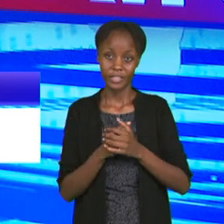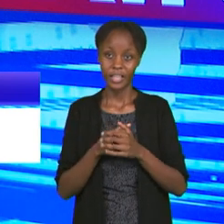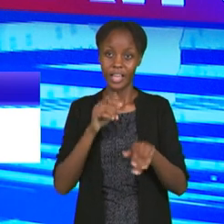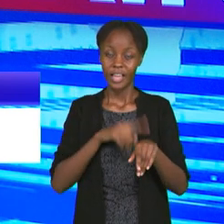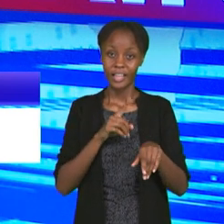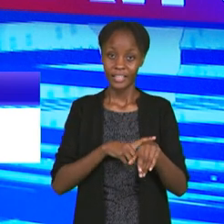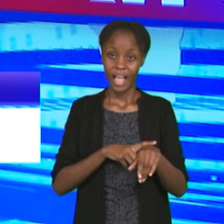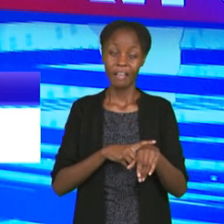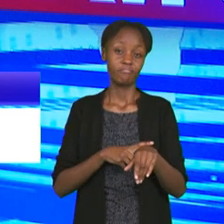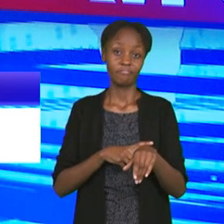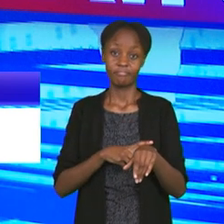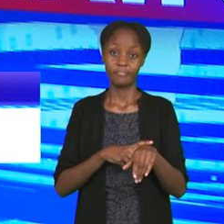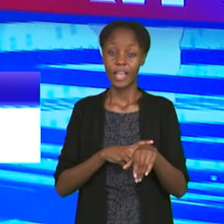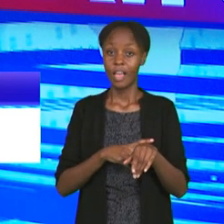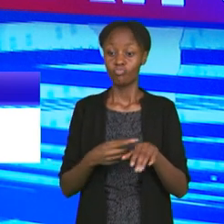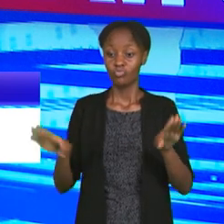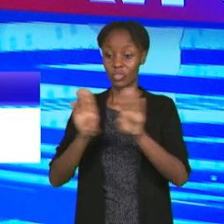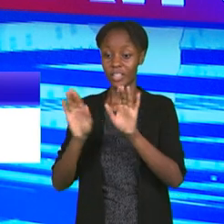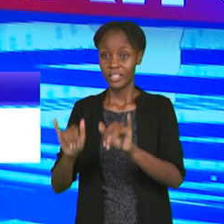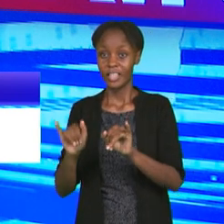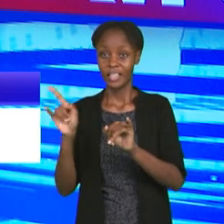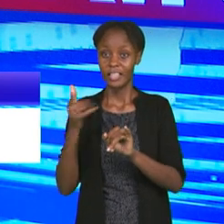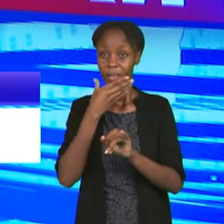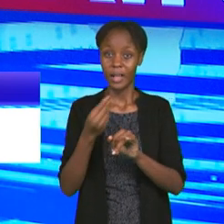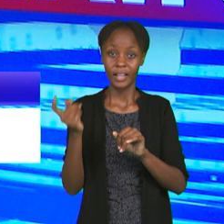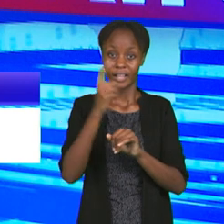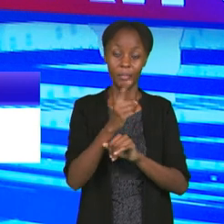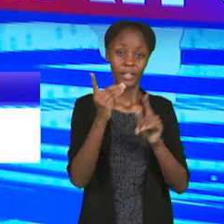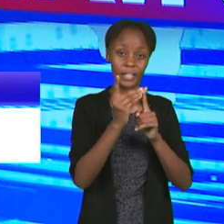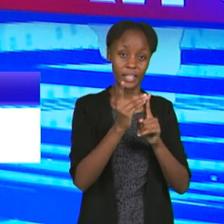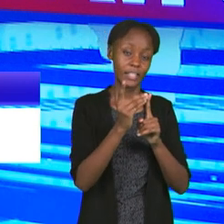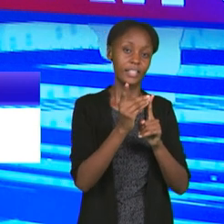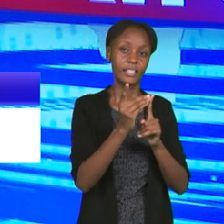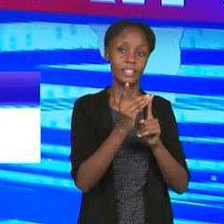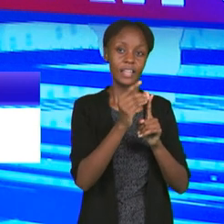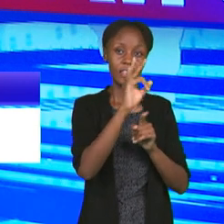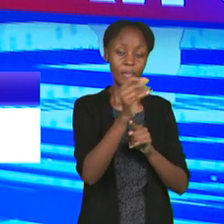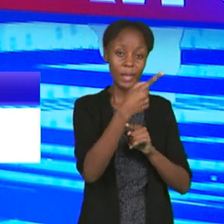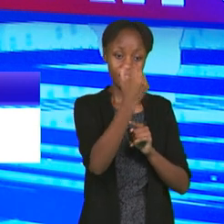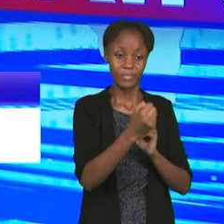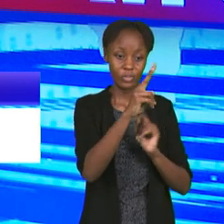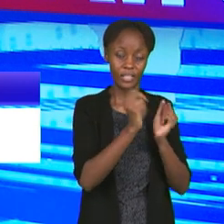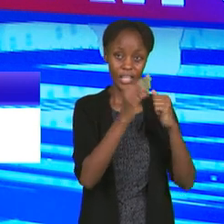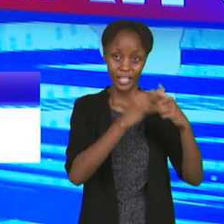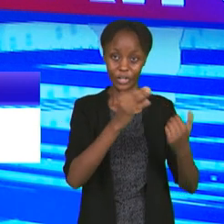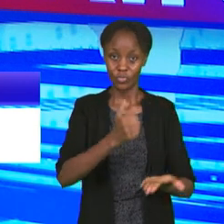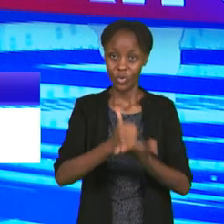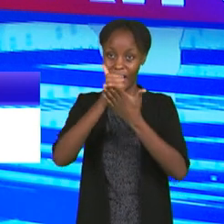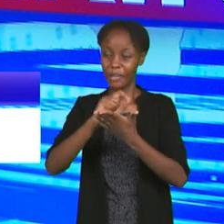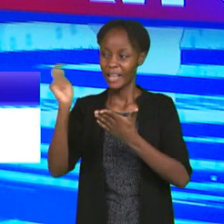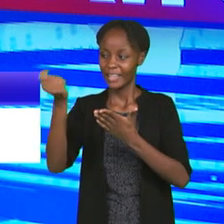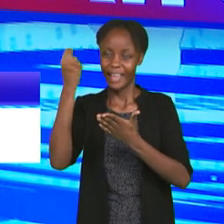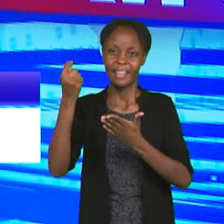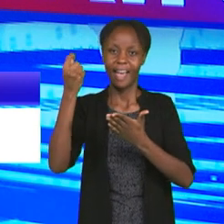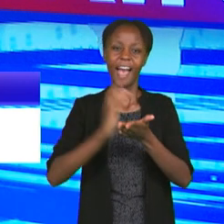lockdown found him. And he is a man who came here on 3rd May 2018 guiding Kenya back to the African Cup of Nation after being